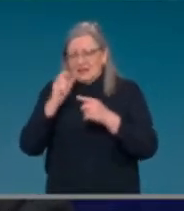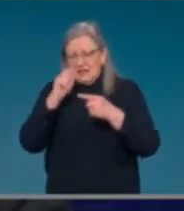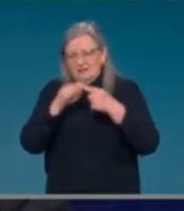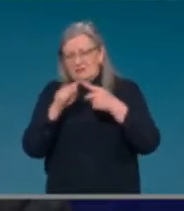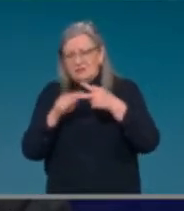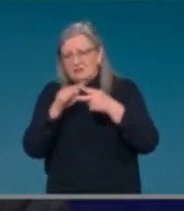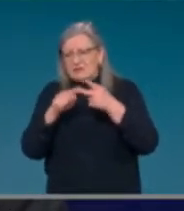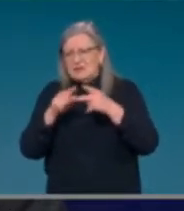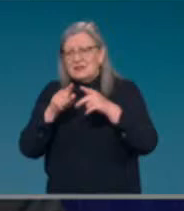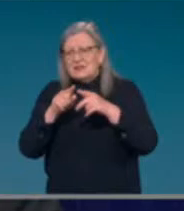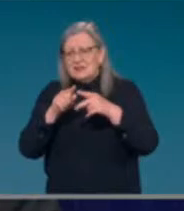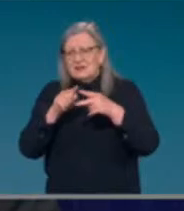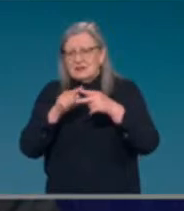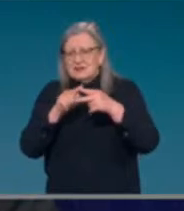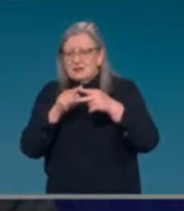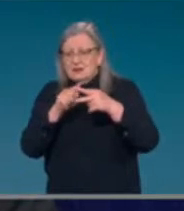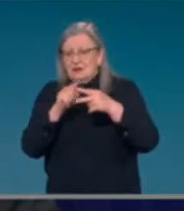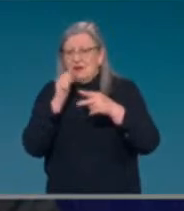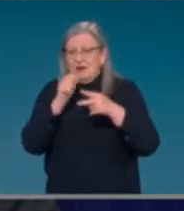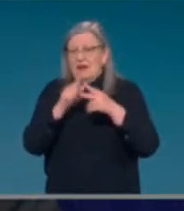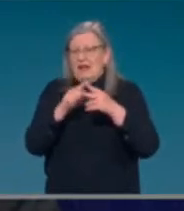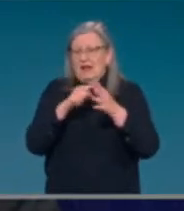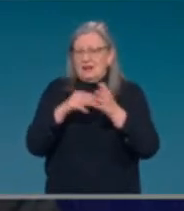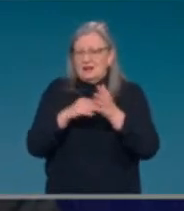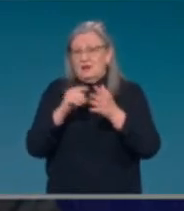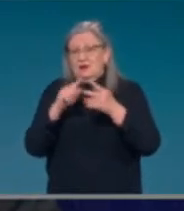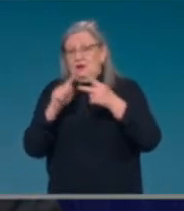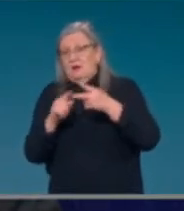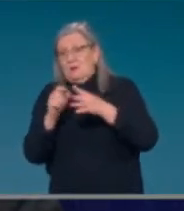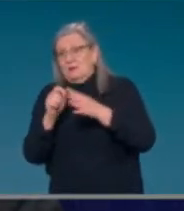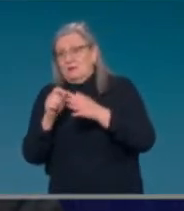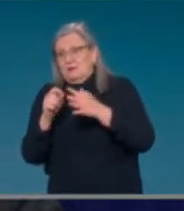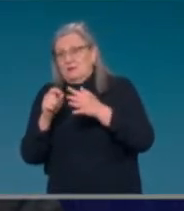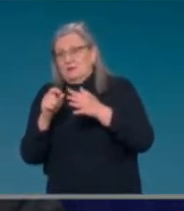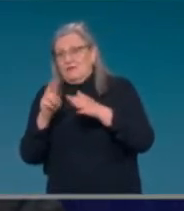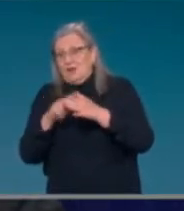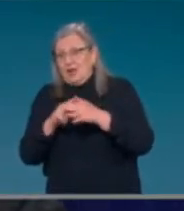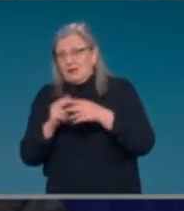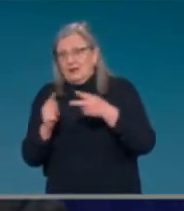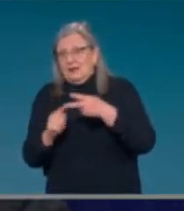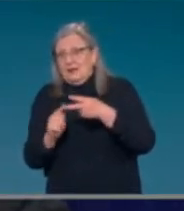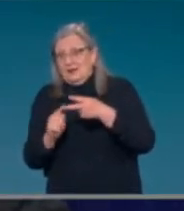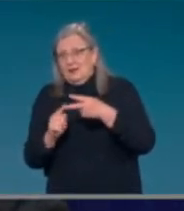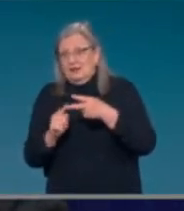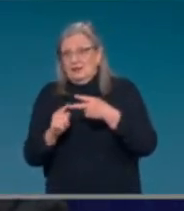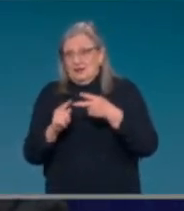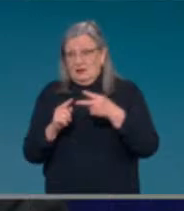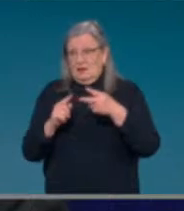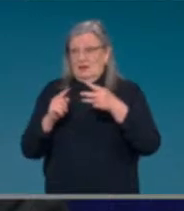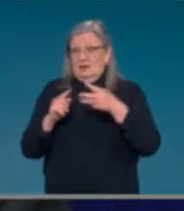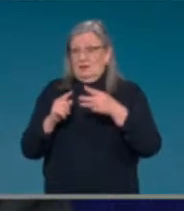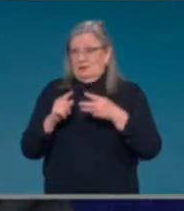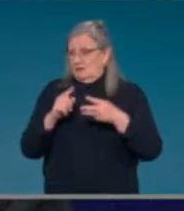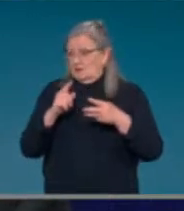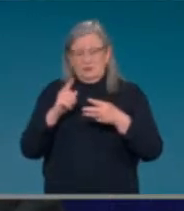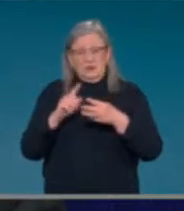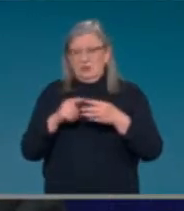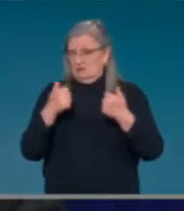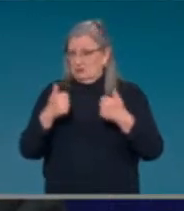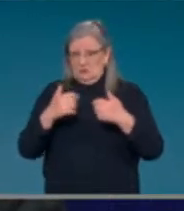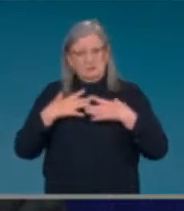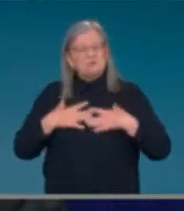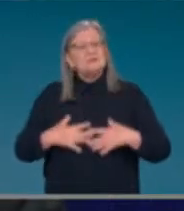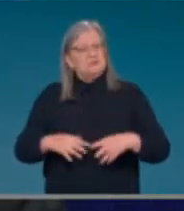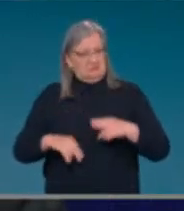one AstraZeneca and a Pfizer, actually gives a really good immune response. And so, regulators worldwide in almost